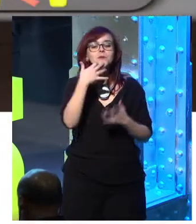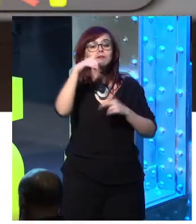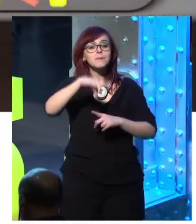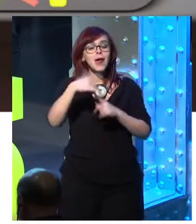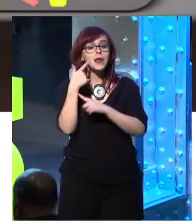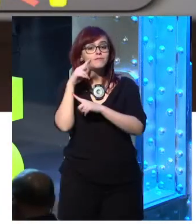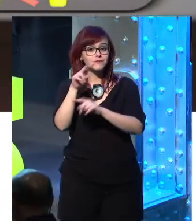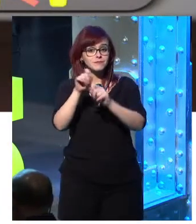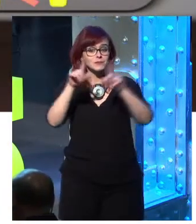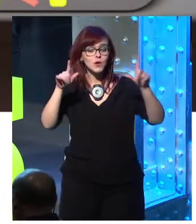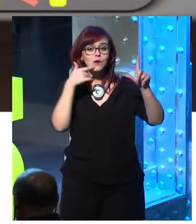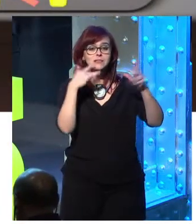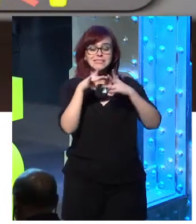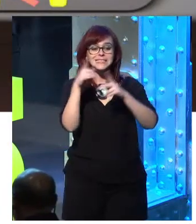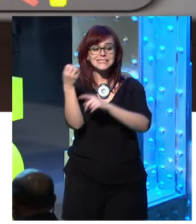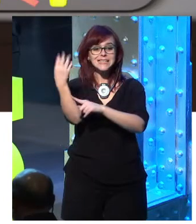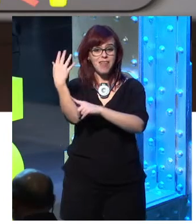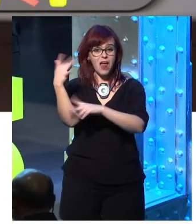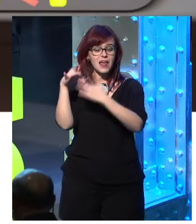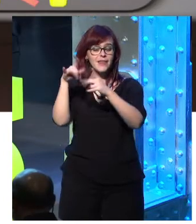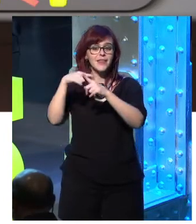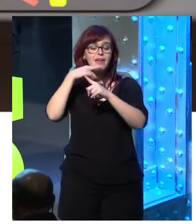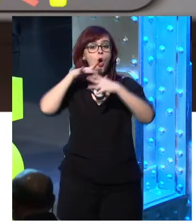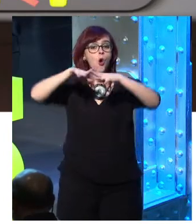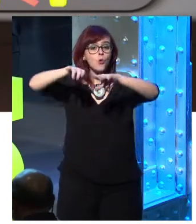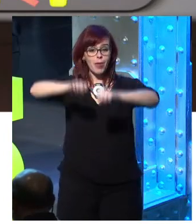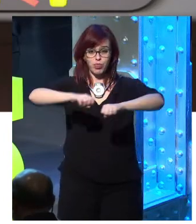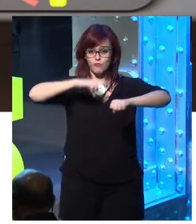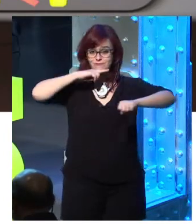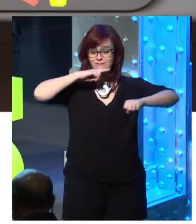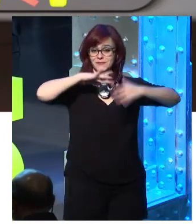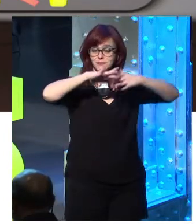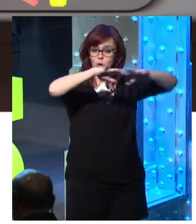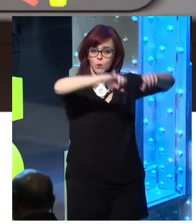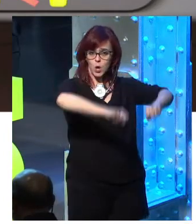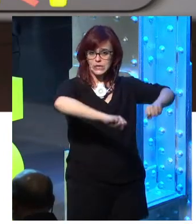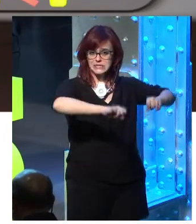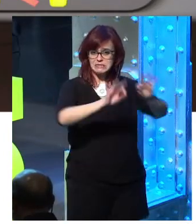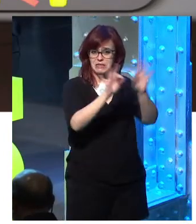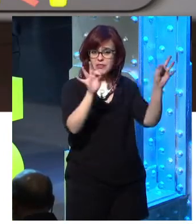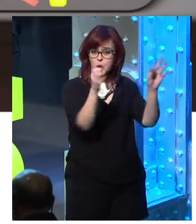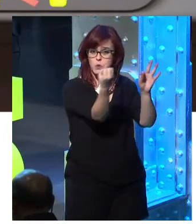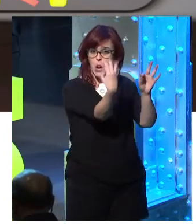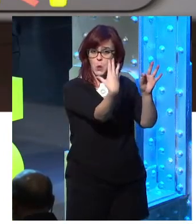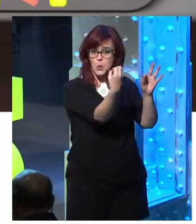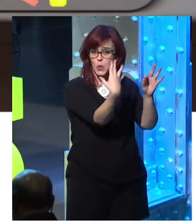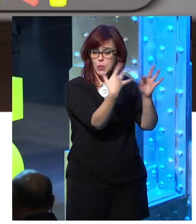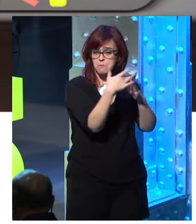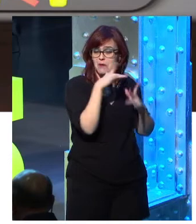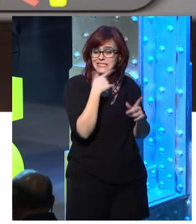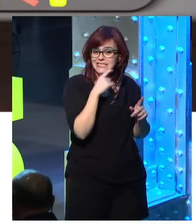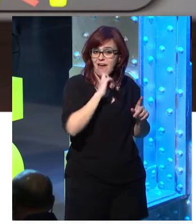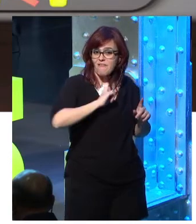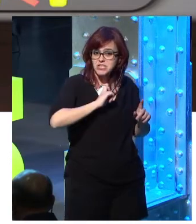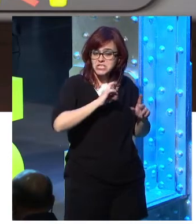even if you're red-green colorblind, this is the sign that never changes on the plane. Everything else changes. Wi-Fi and turbulence and seatbelt, everything.